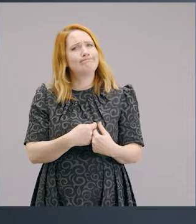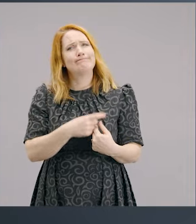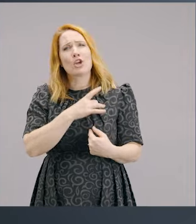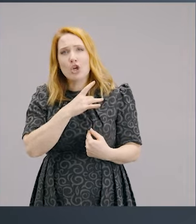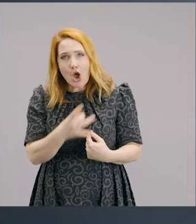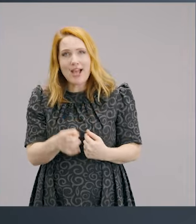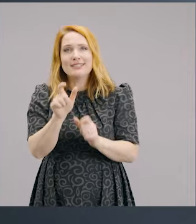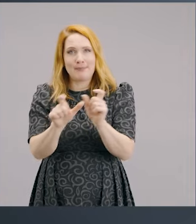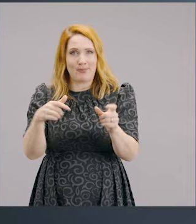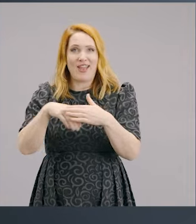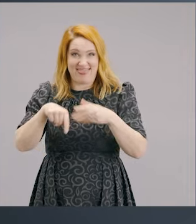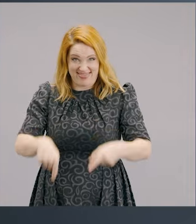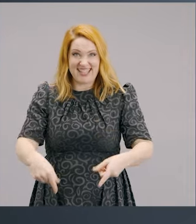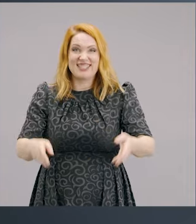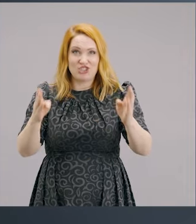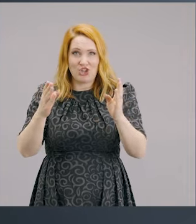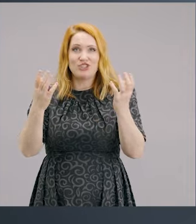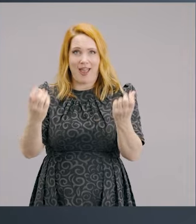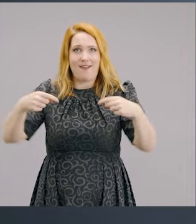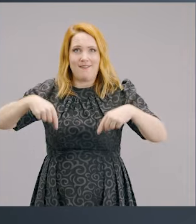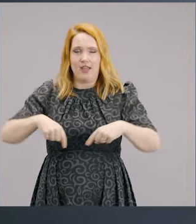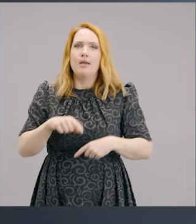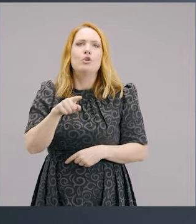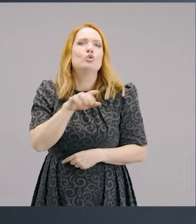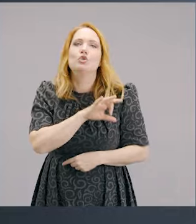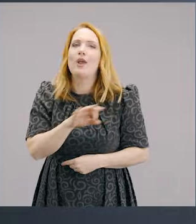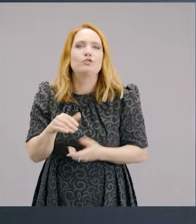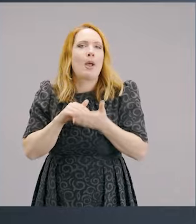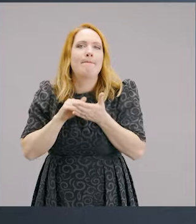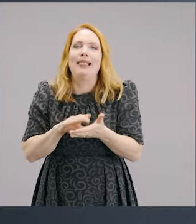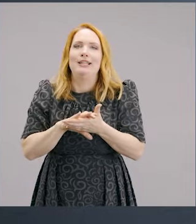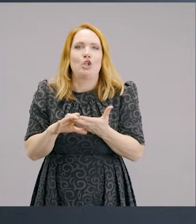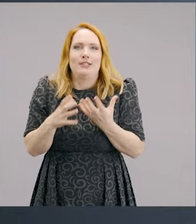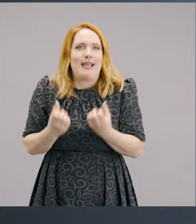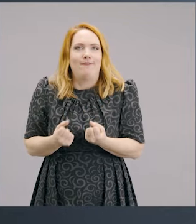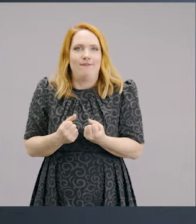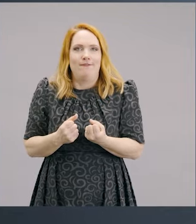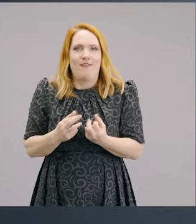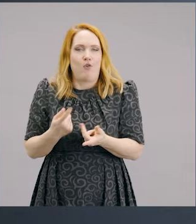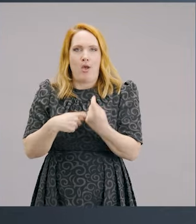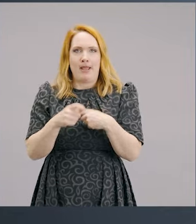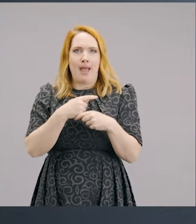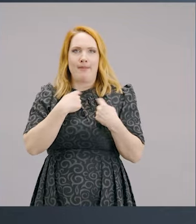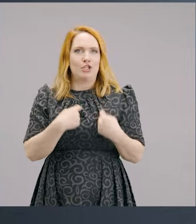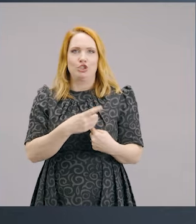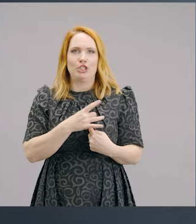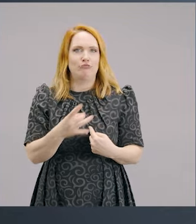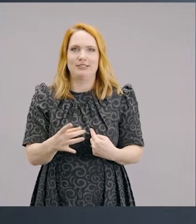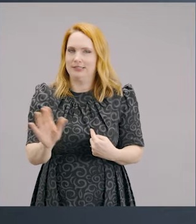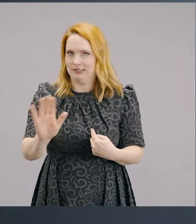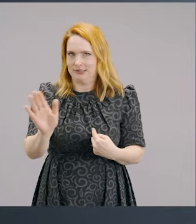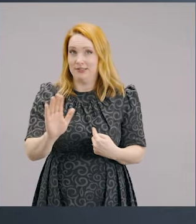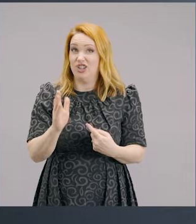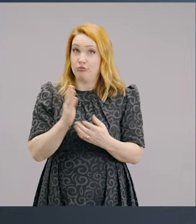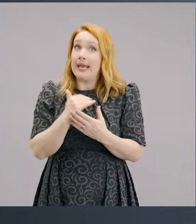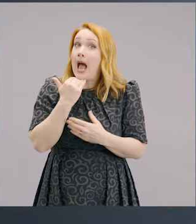lot of people like that in our church. But I tell you something, you do not need to be a multi-millionaire to be generous. Because